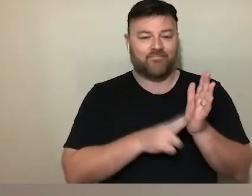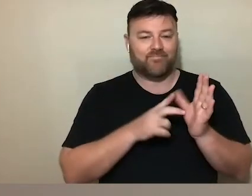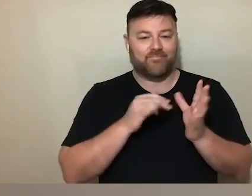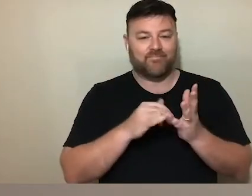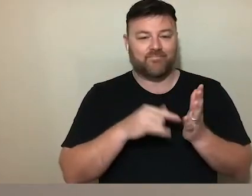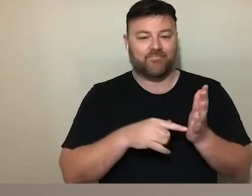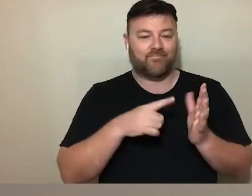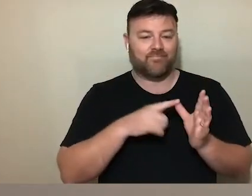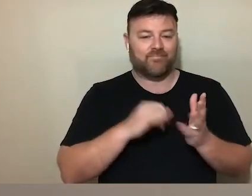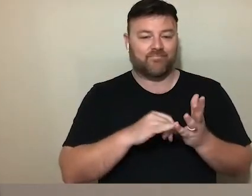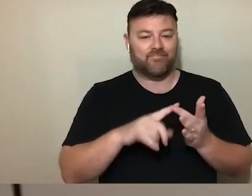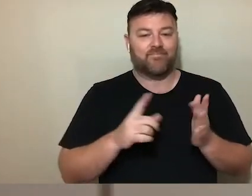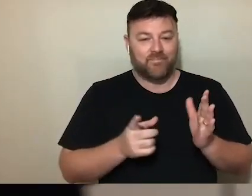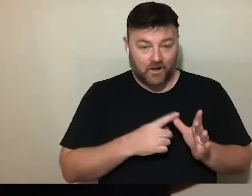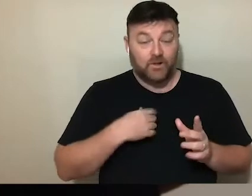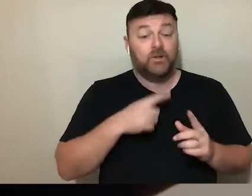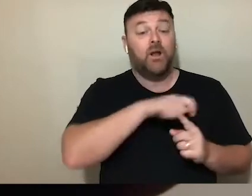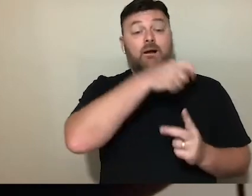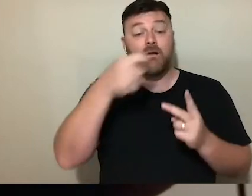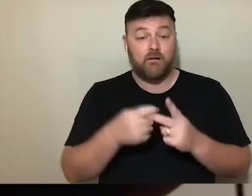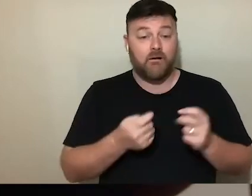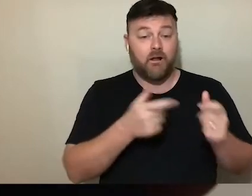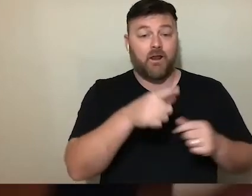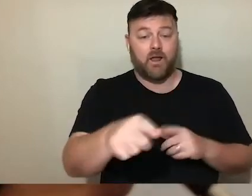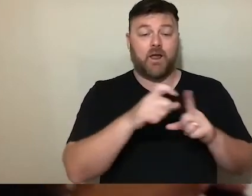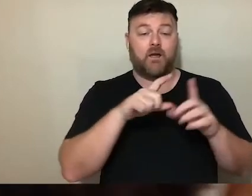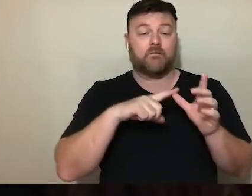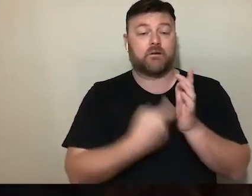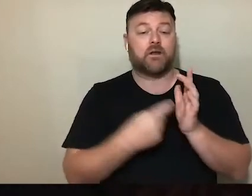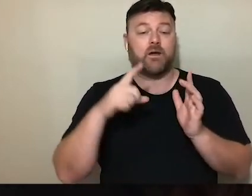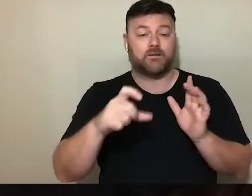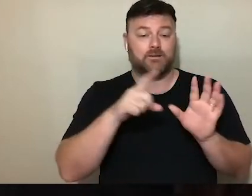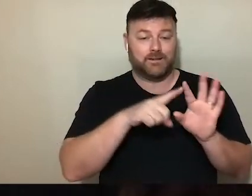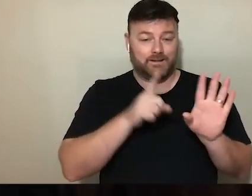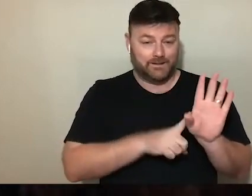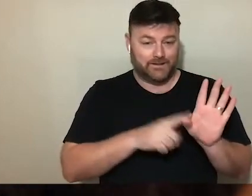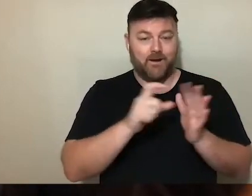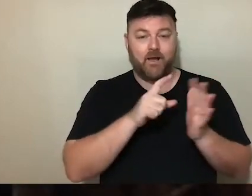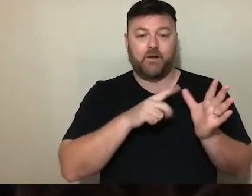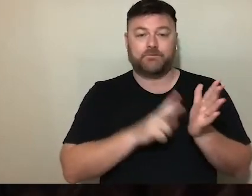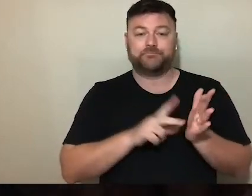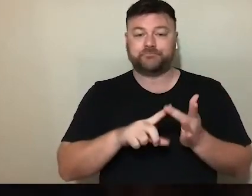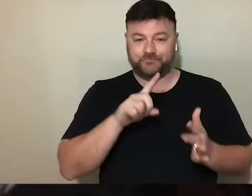So, following on, we've got Darcy Davey. So,